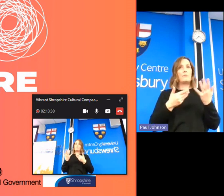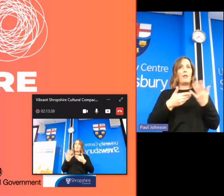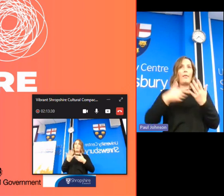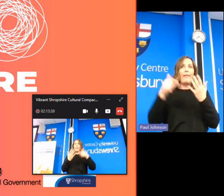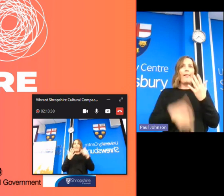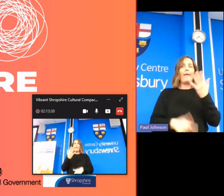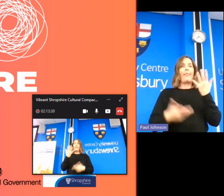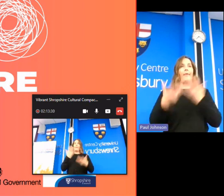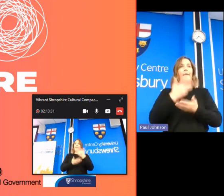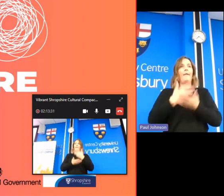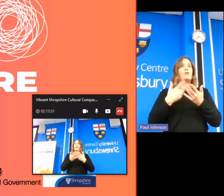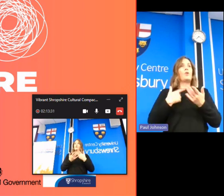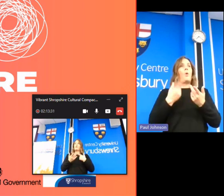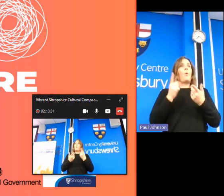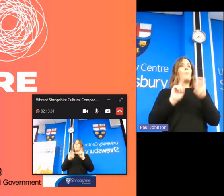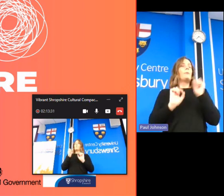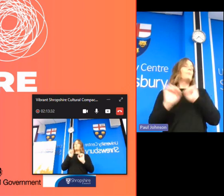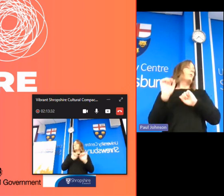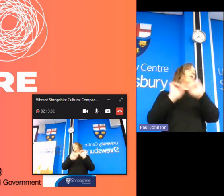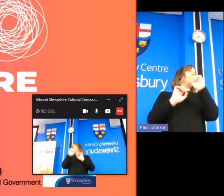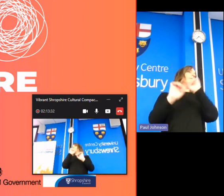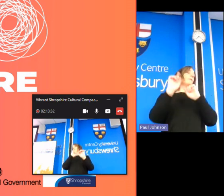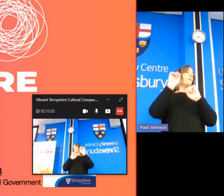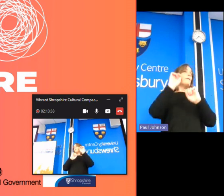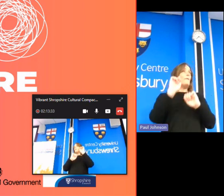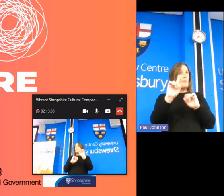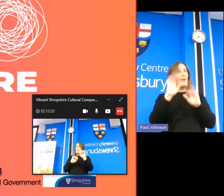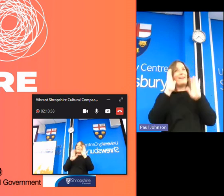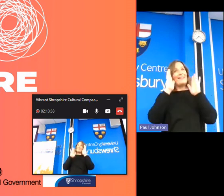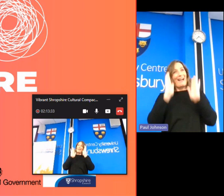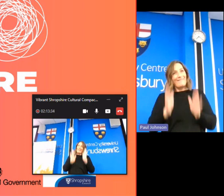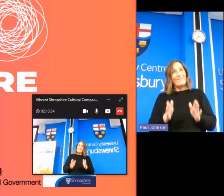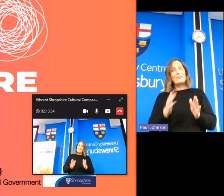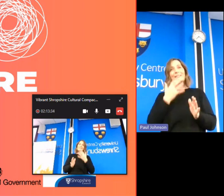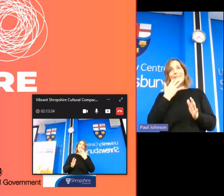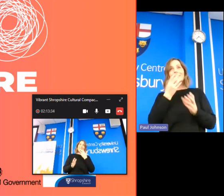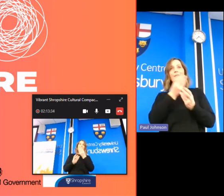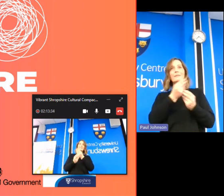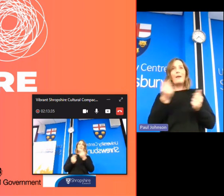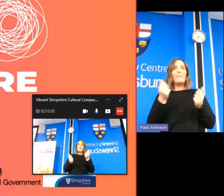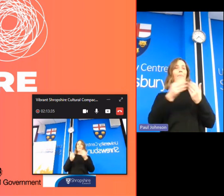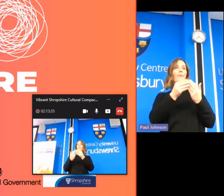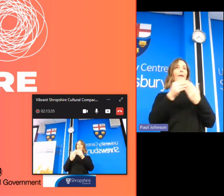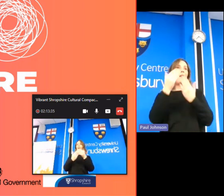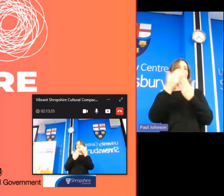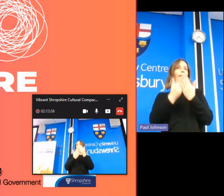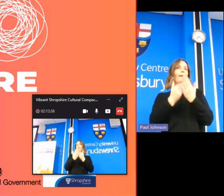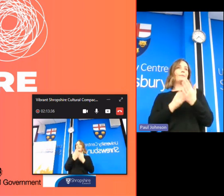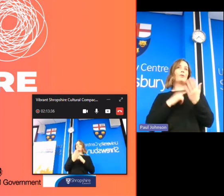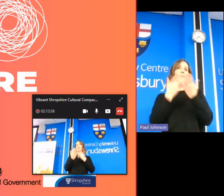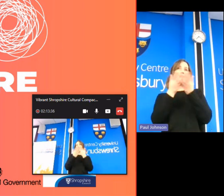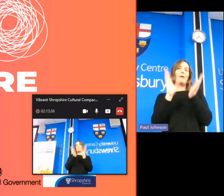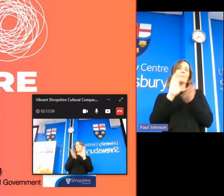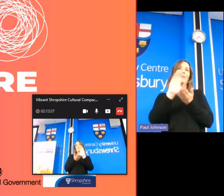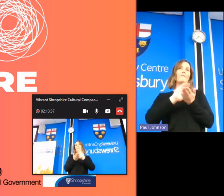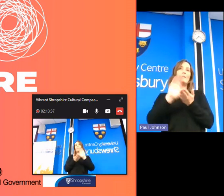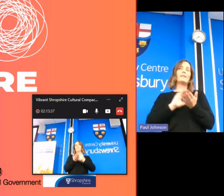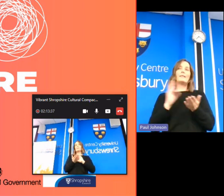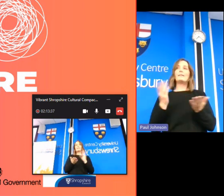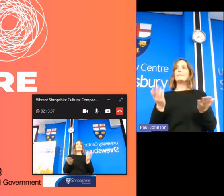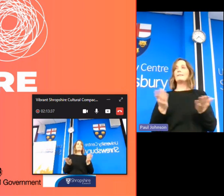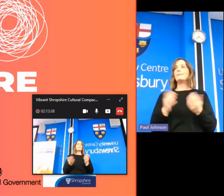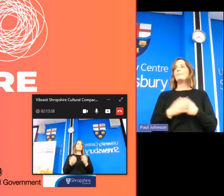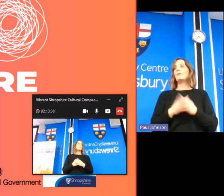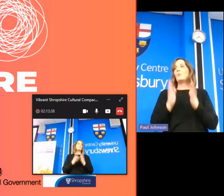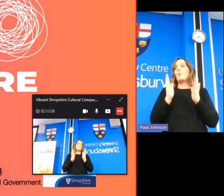didn't want to put people off but in the same way we have to have some guidelines as it's public and funding we have to have certain guidelines to